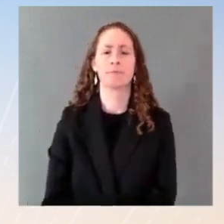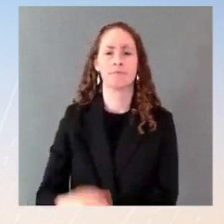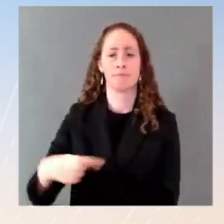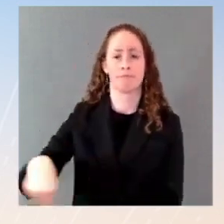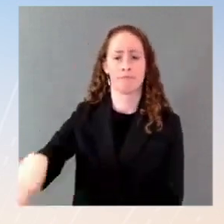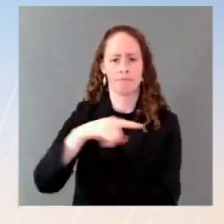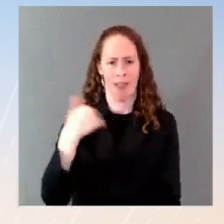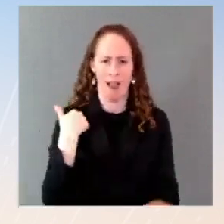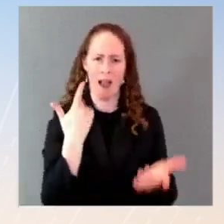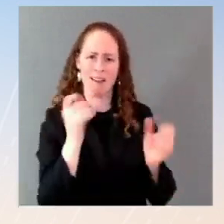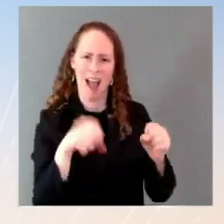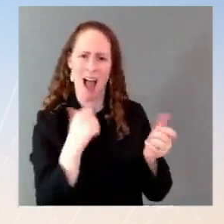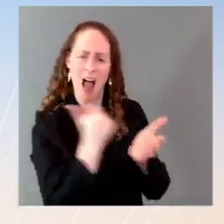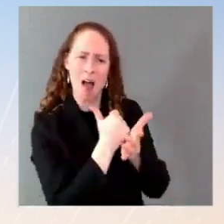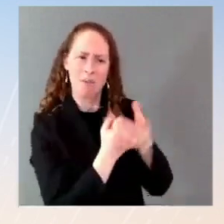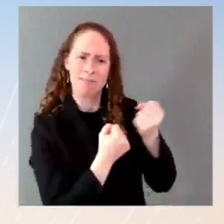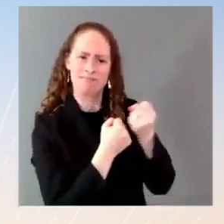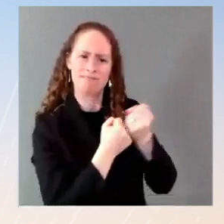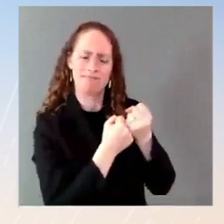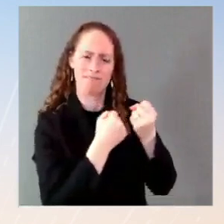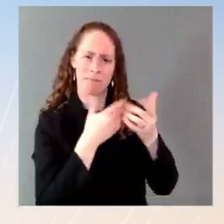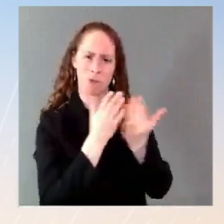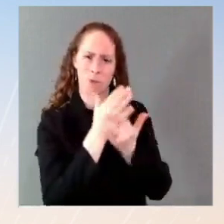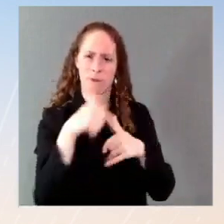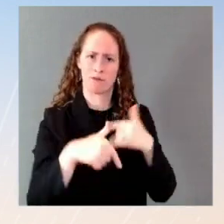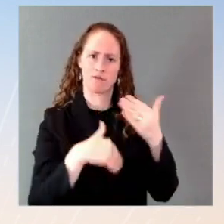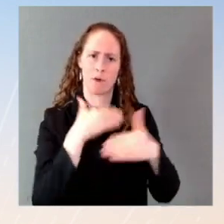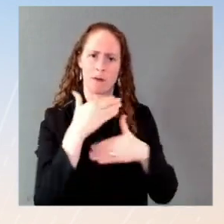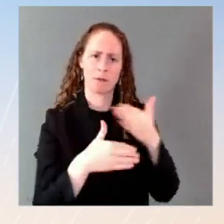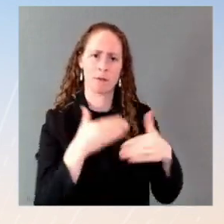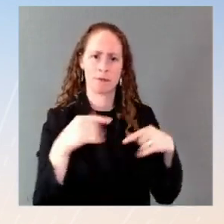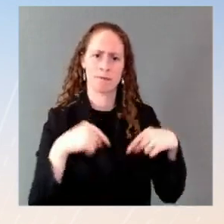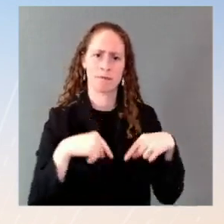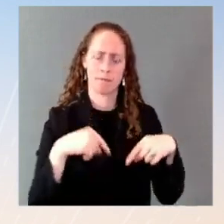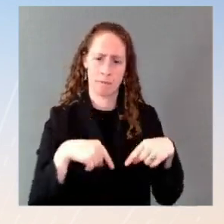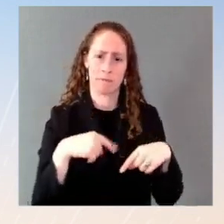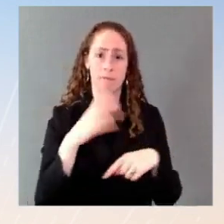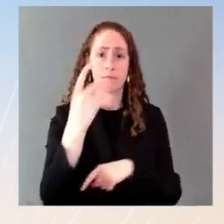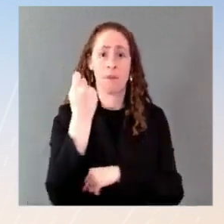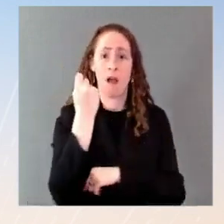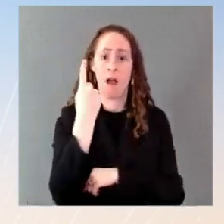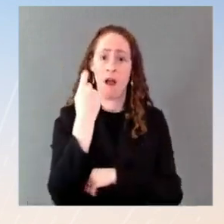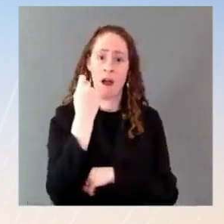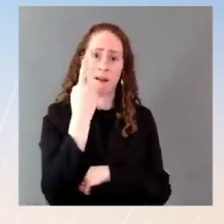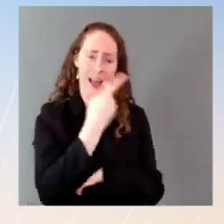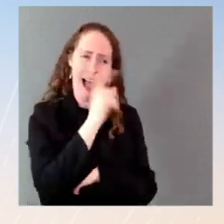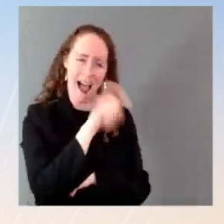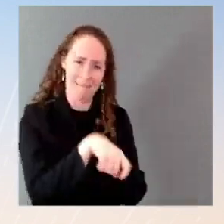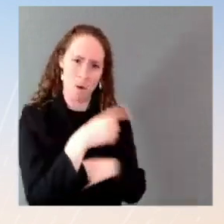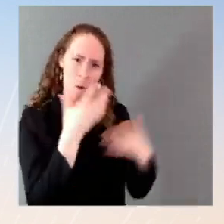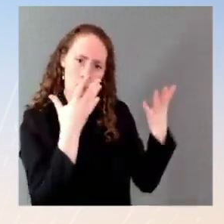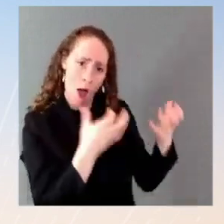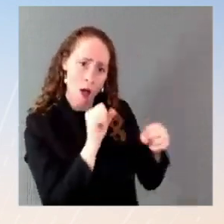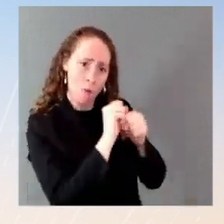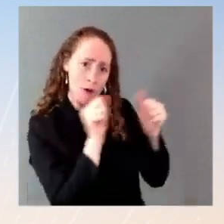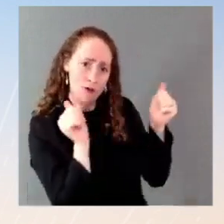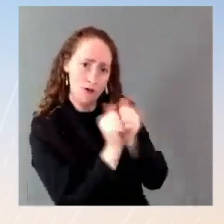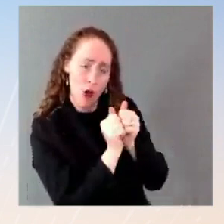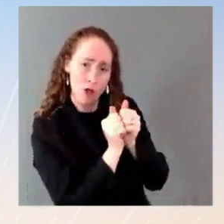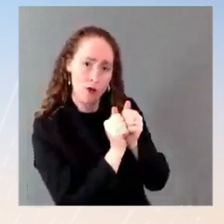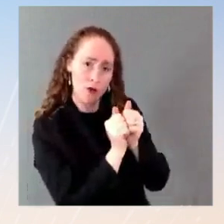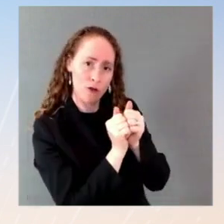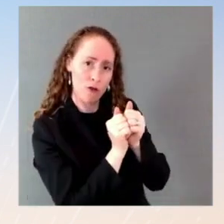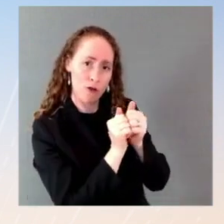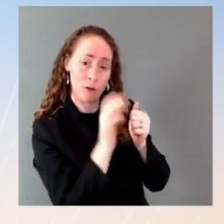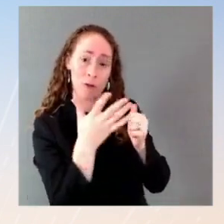context of de-escalation rather than escalation. The United States, as we have been for some time, is also prepared to support efforts to